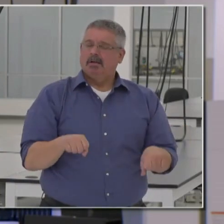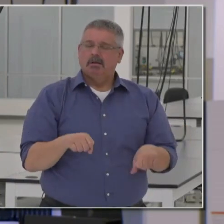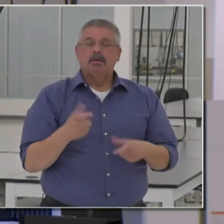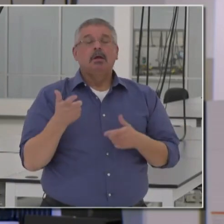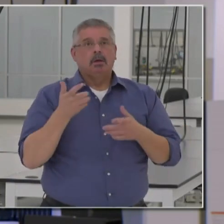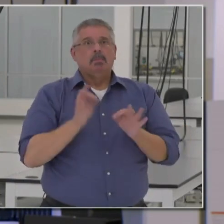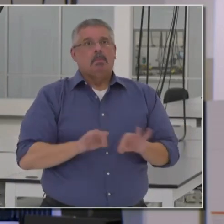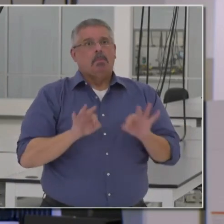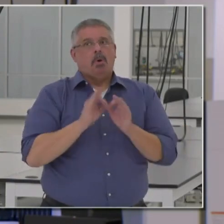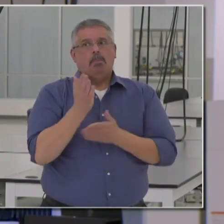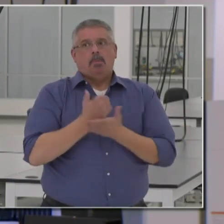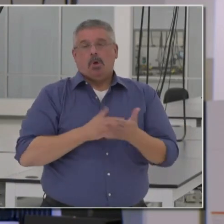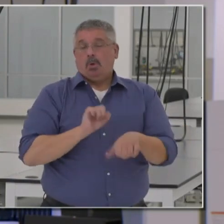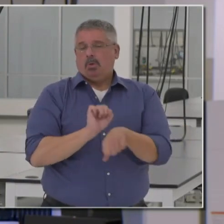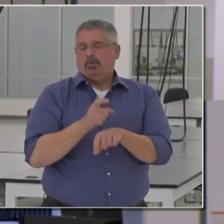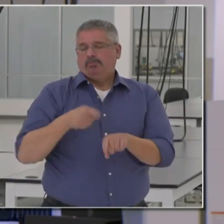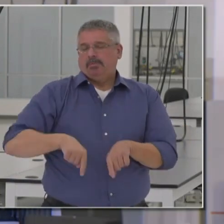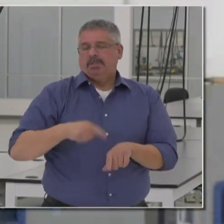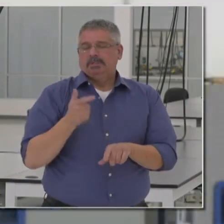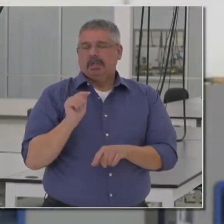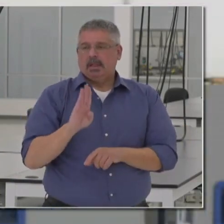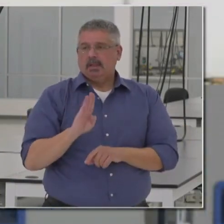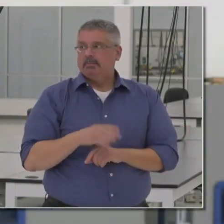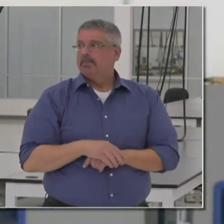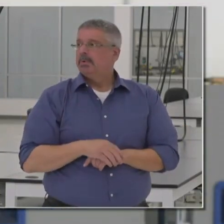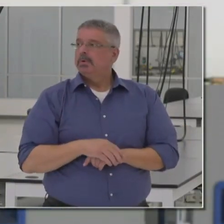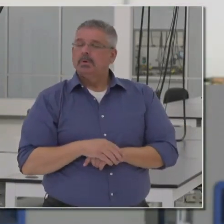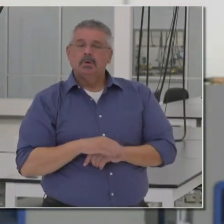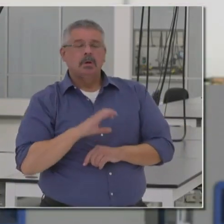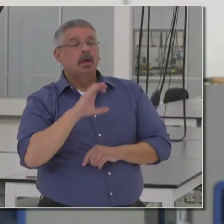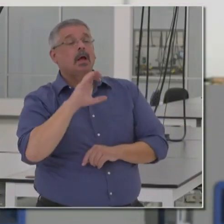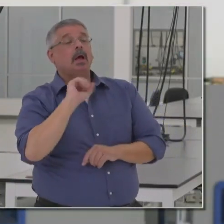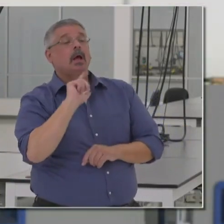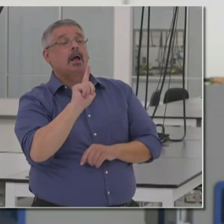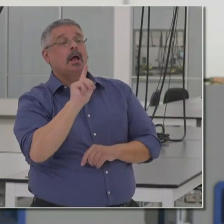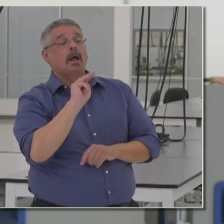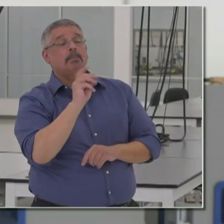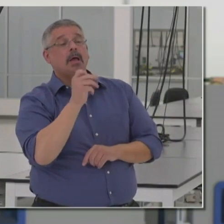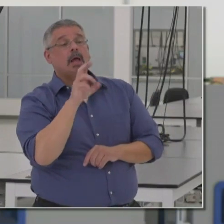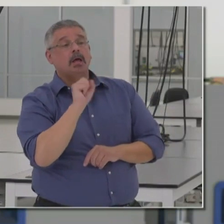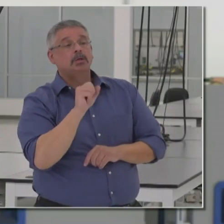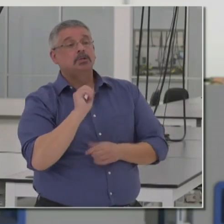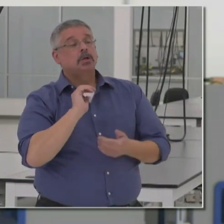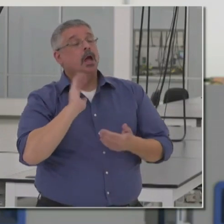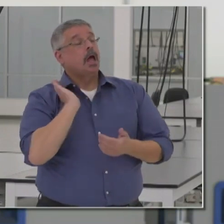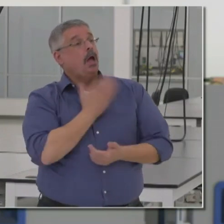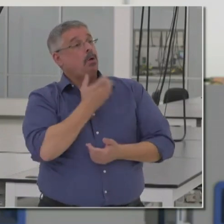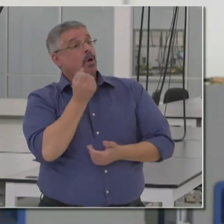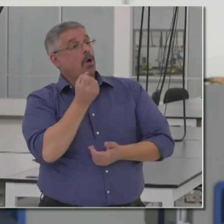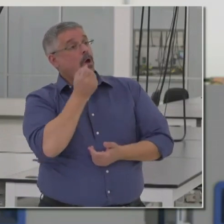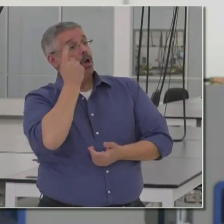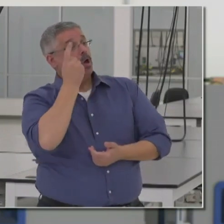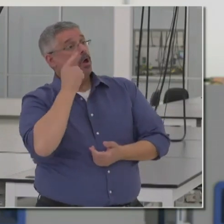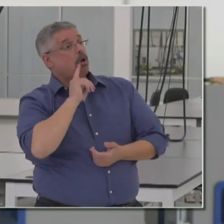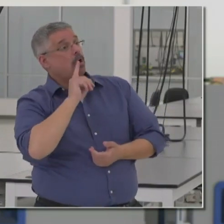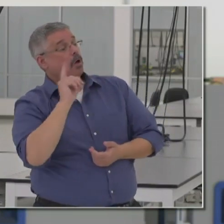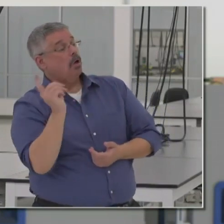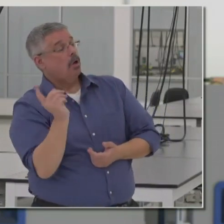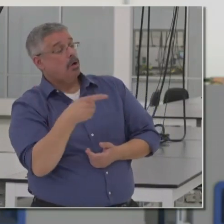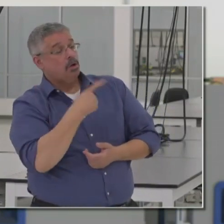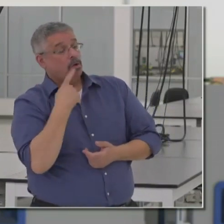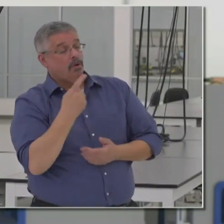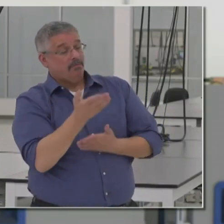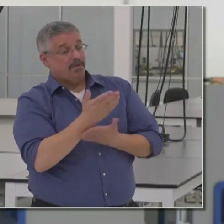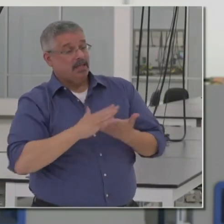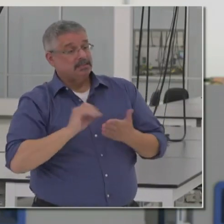of the work that's done out of this lab. Sure. Next one's from CalMatters. Our understanding is that this is going to be a phased-in ramp up of